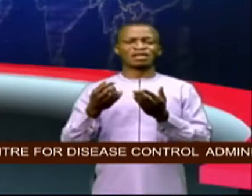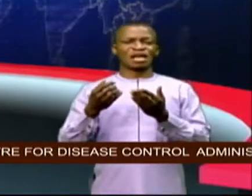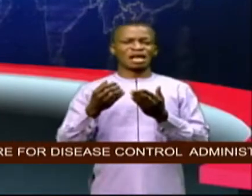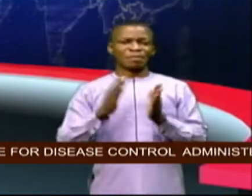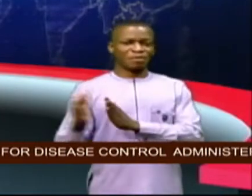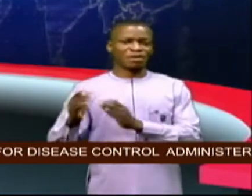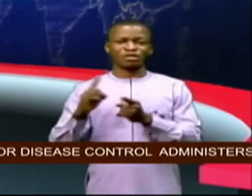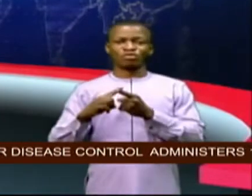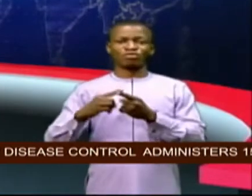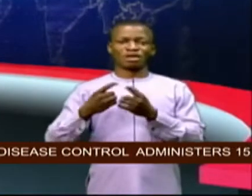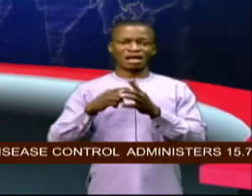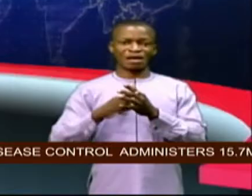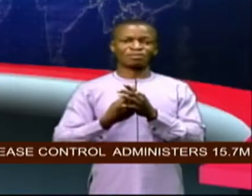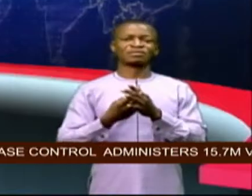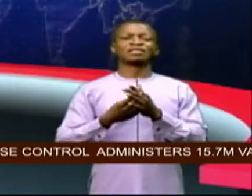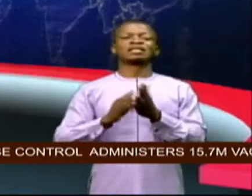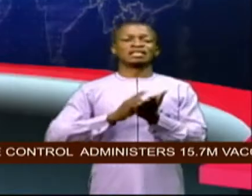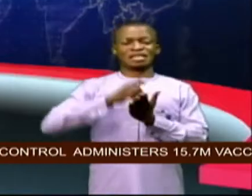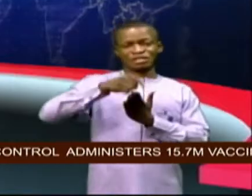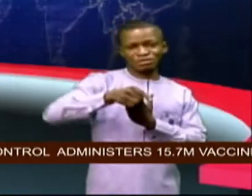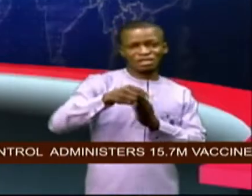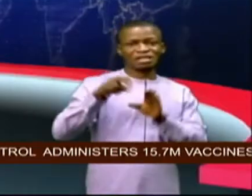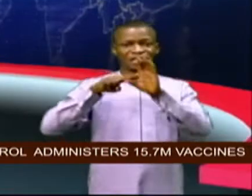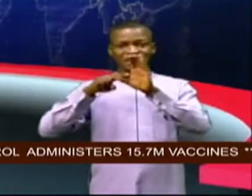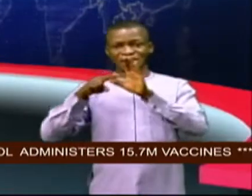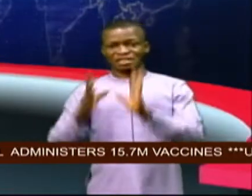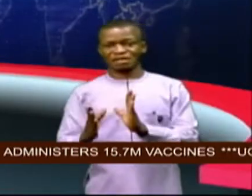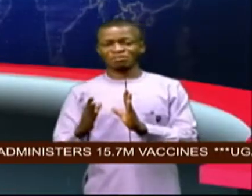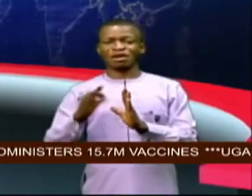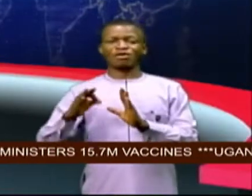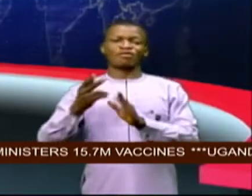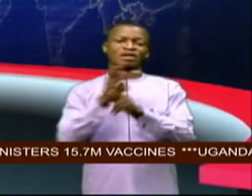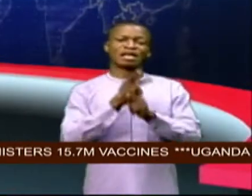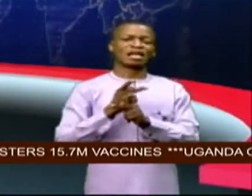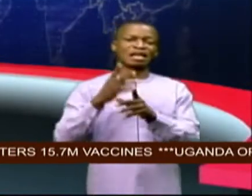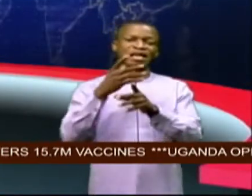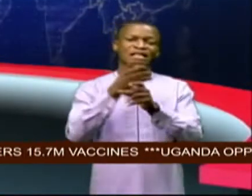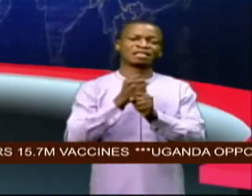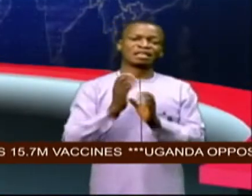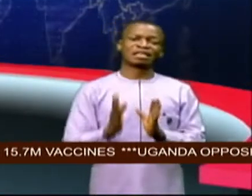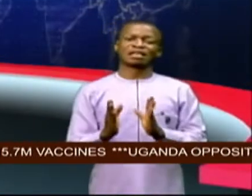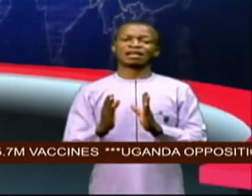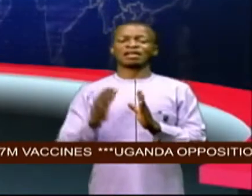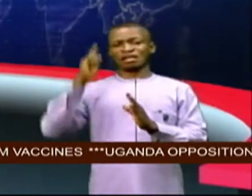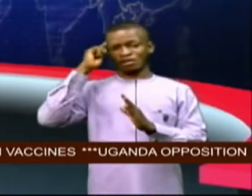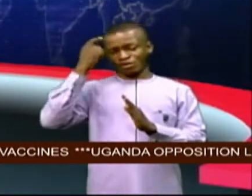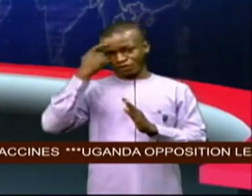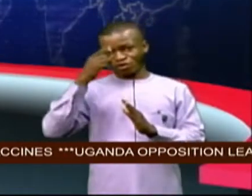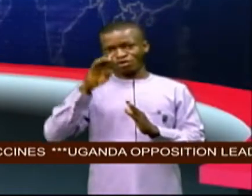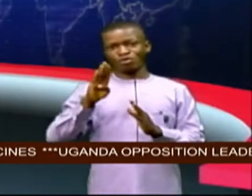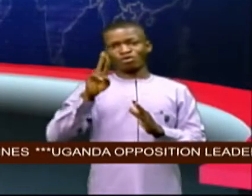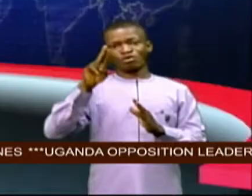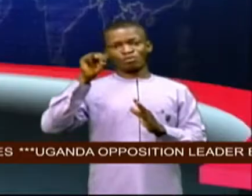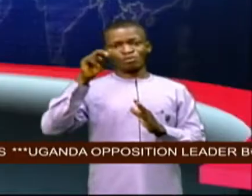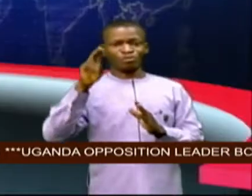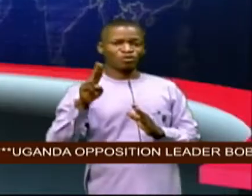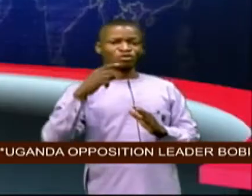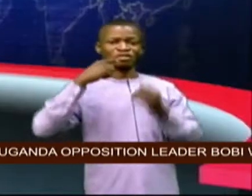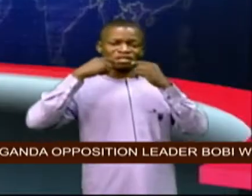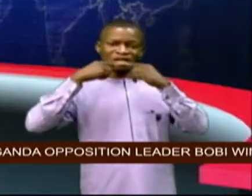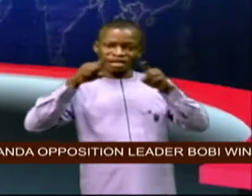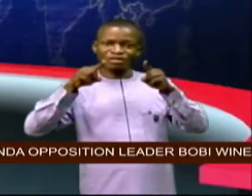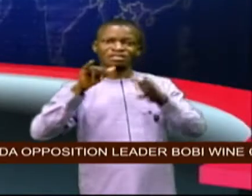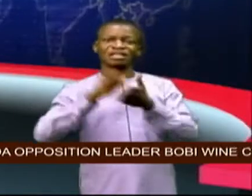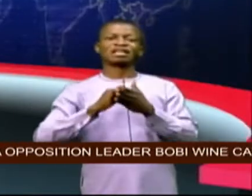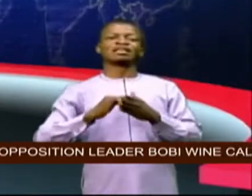chairman caretaker and extraordinary convention planning committee of apc governor may malabuni said strong